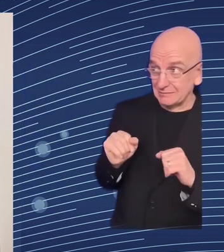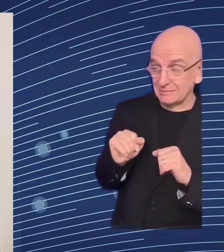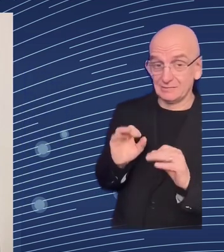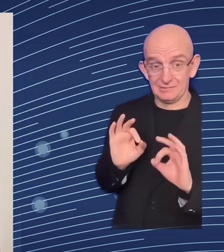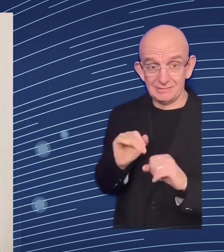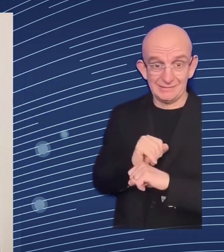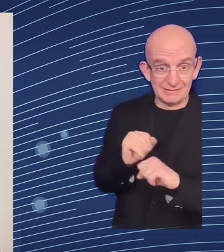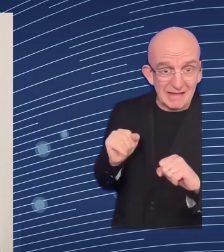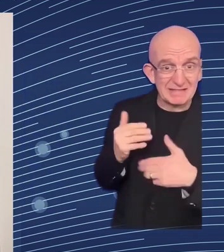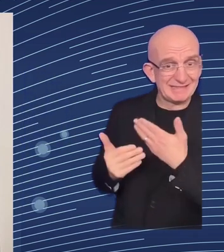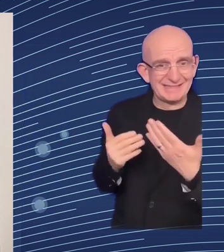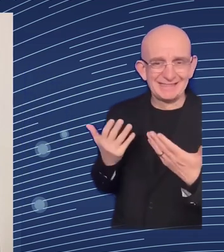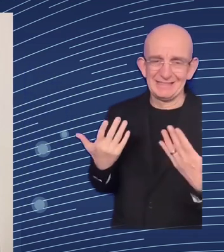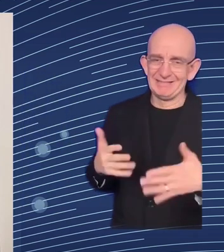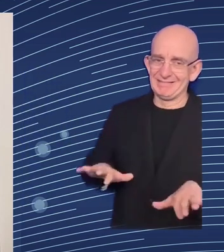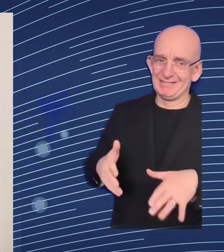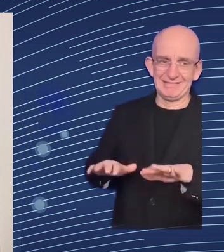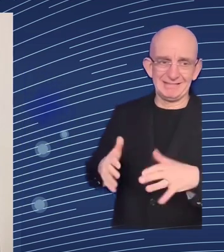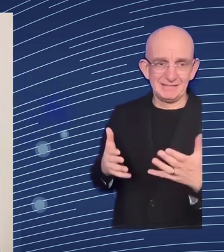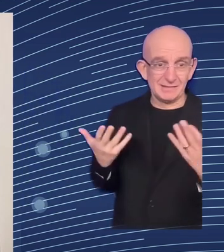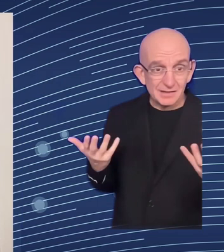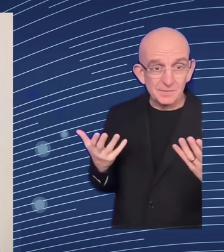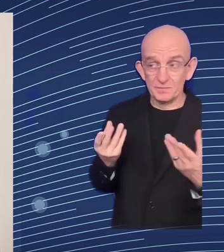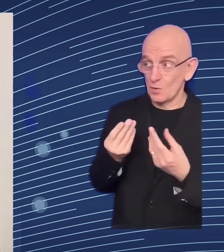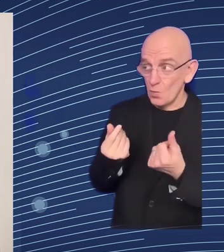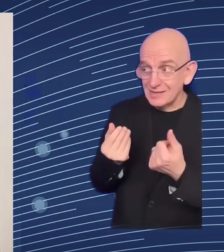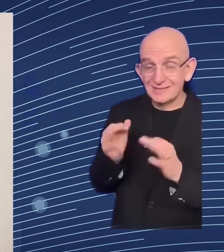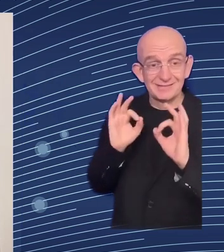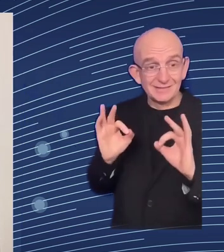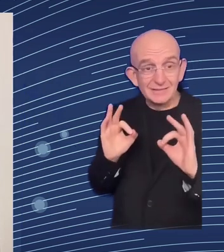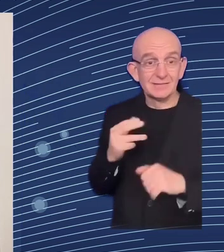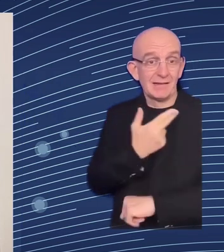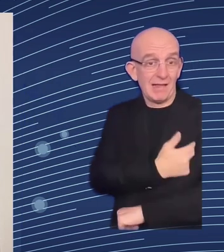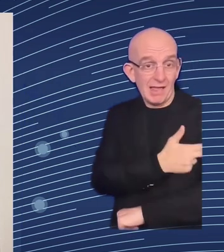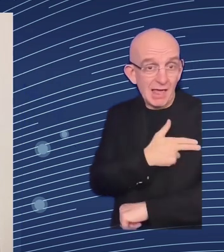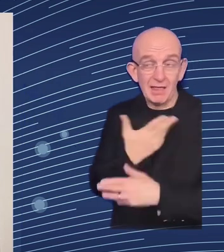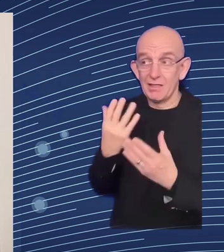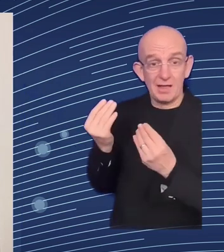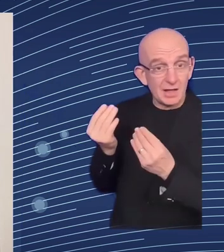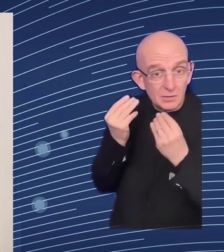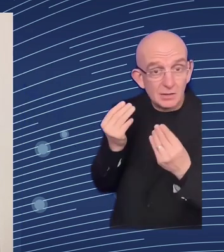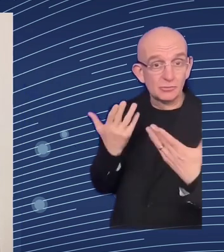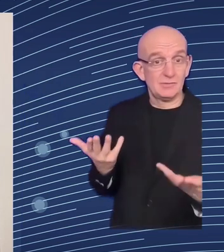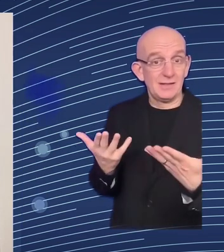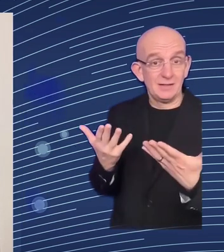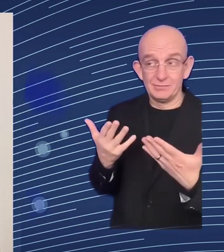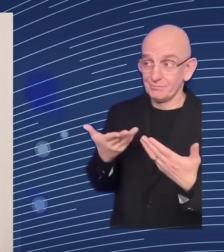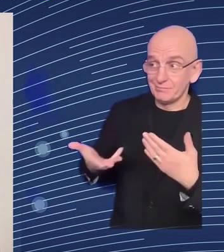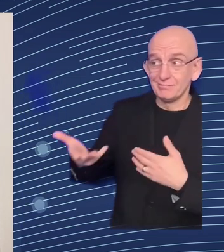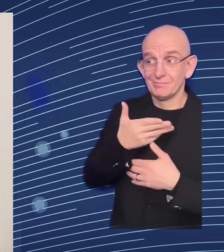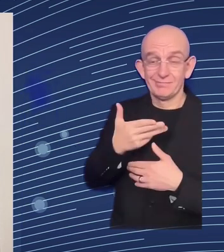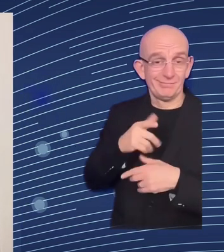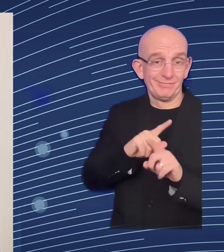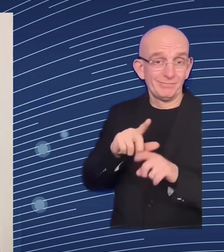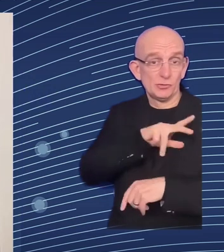our goal as the ministry of social policy is to support individuals across the different life stages